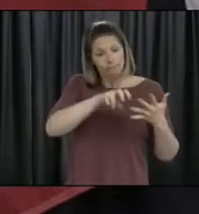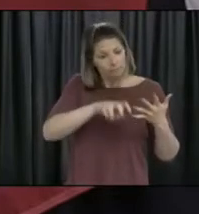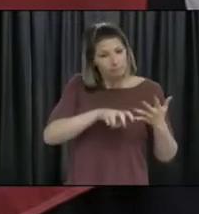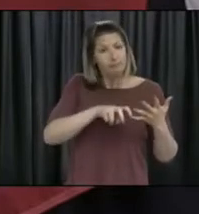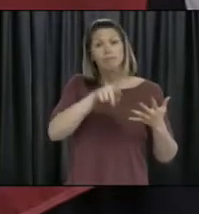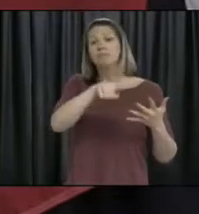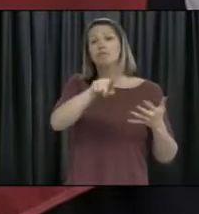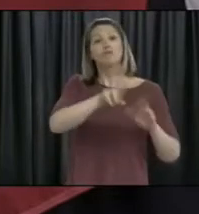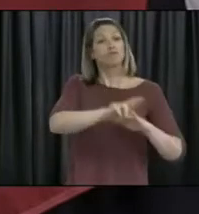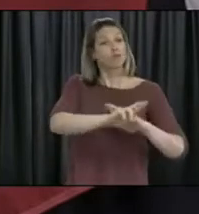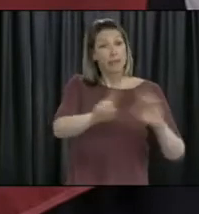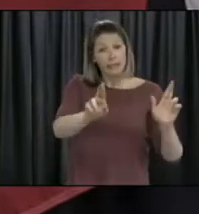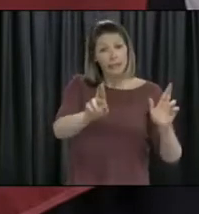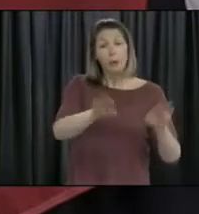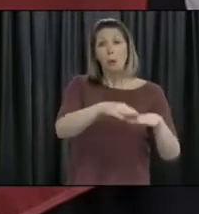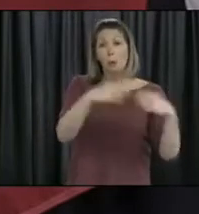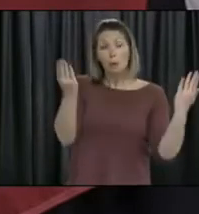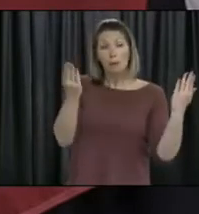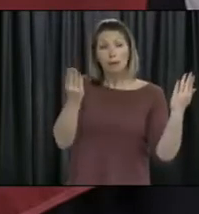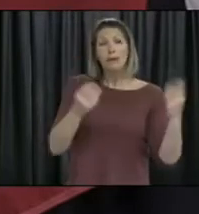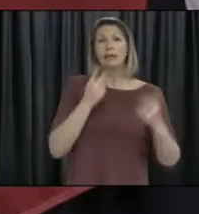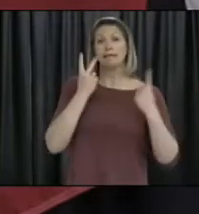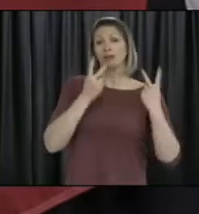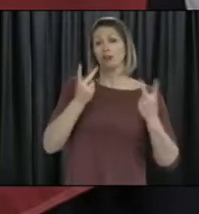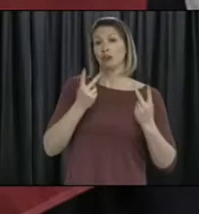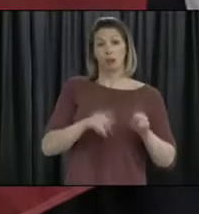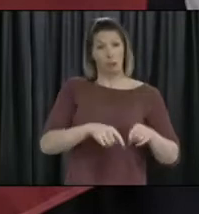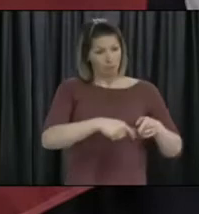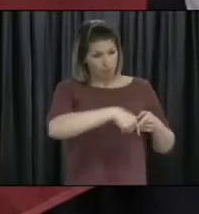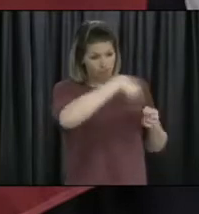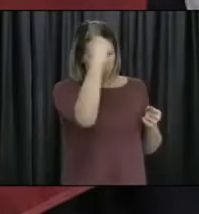for visitors to come to our province, and we will welcome them back.